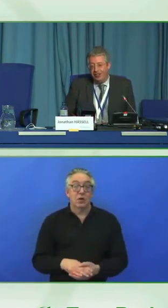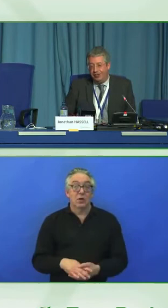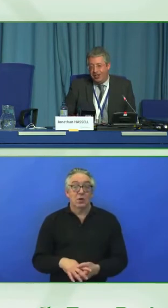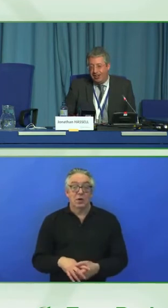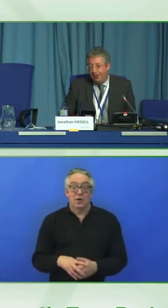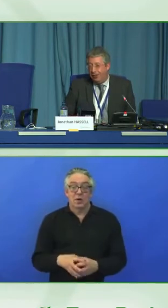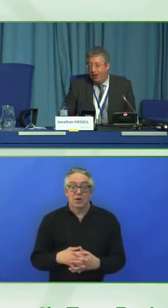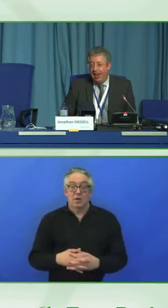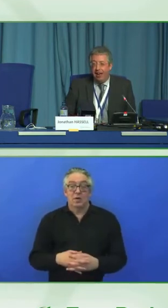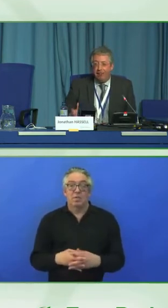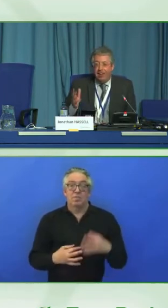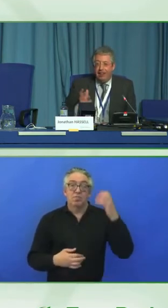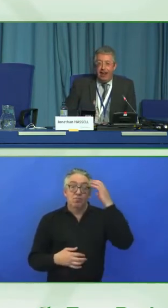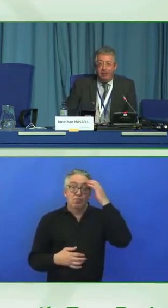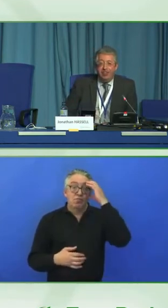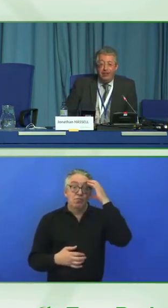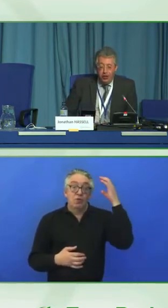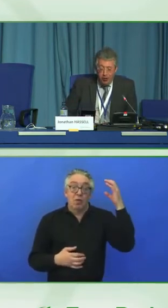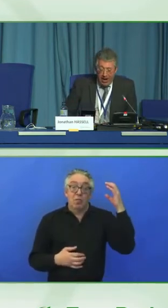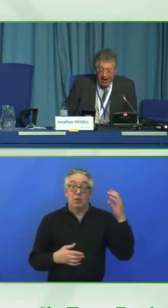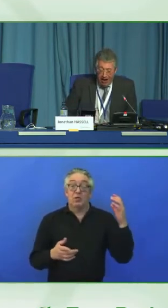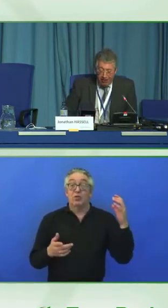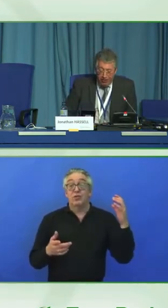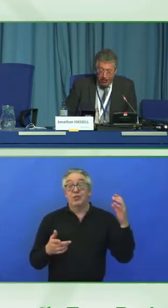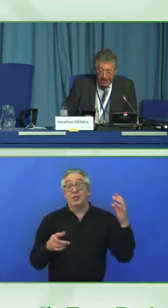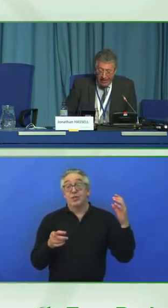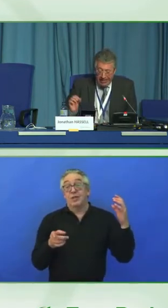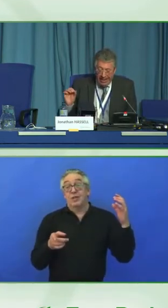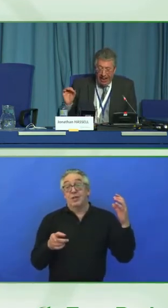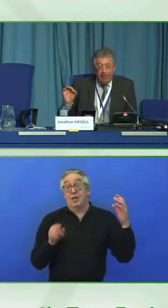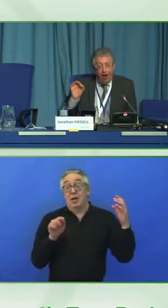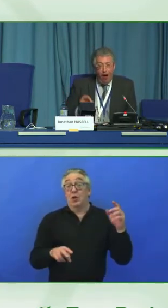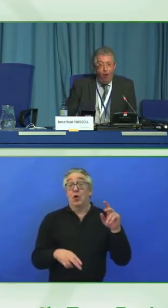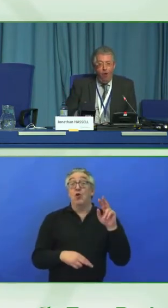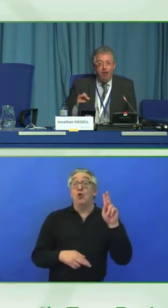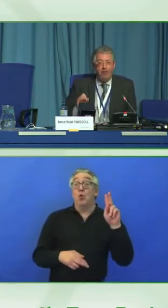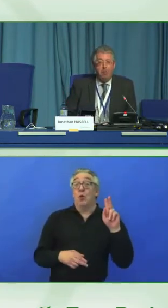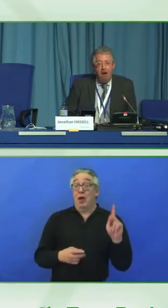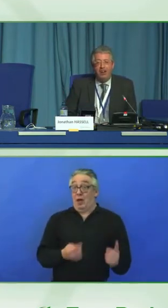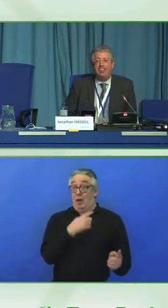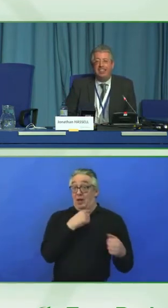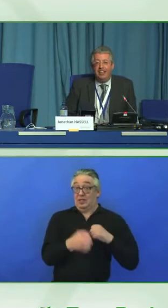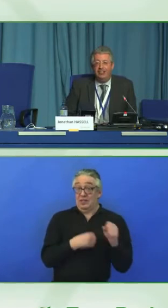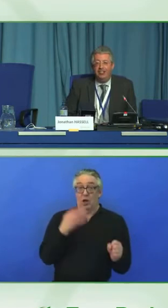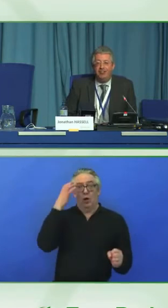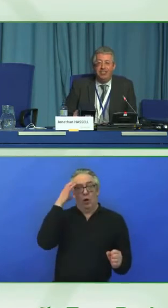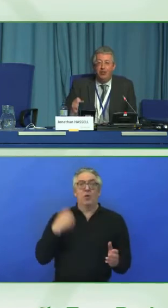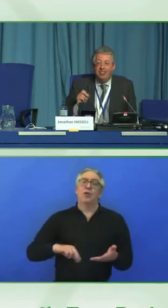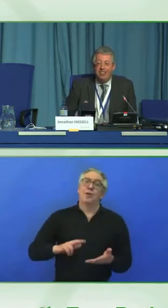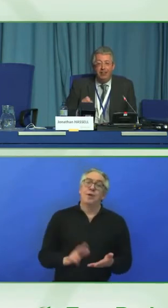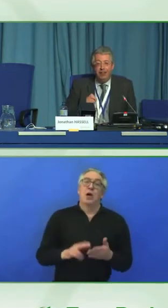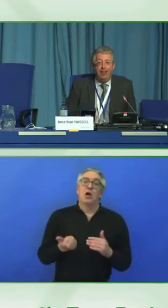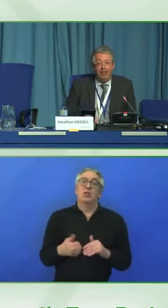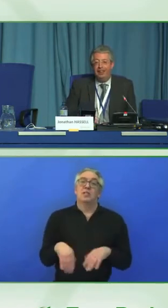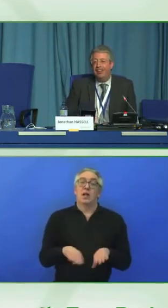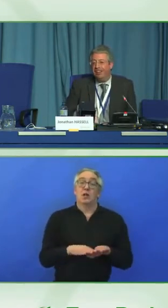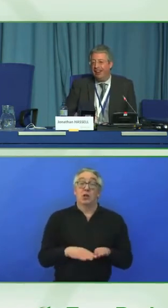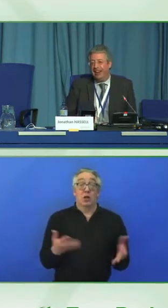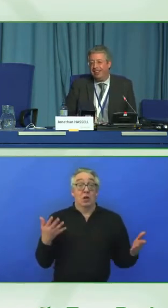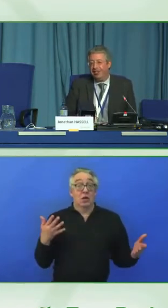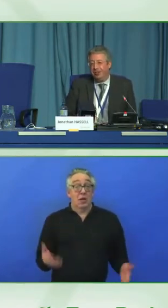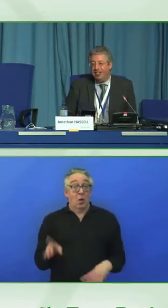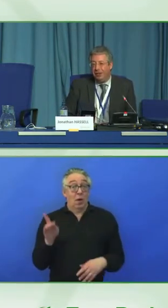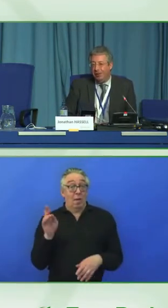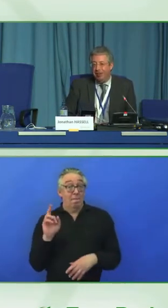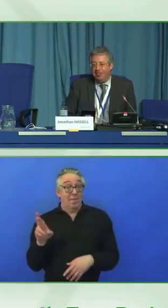like the international standard that we have. That happened in the UK last year, and the whole of the marketing industry, who didn't think